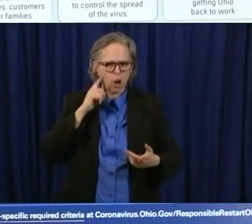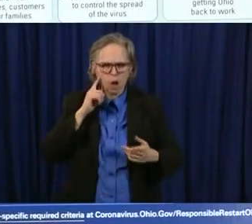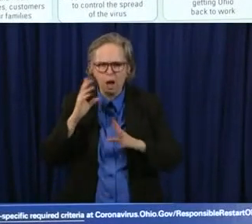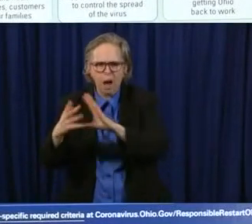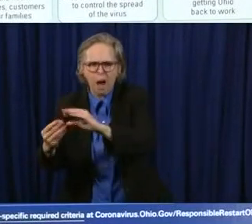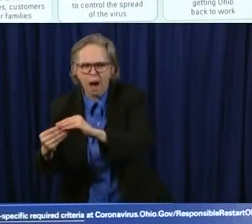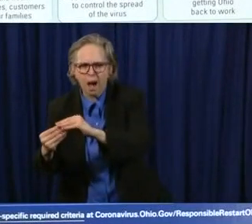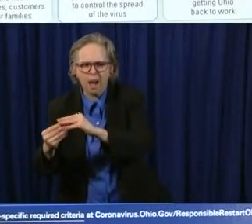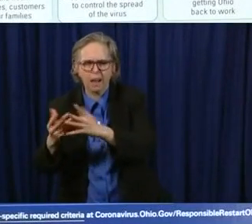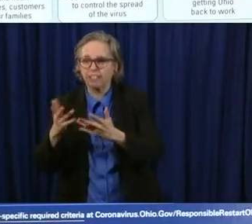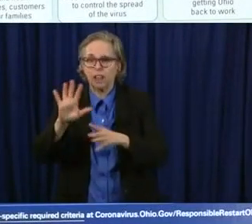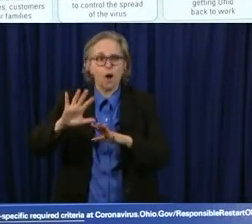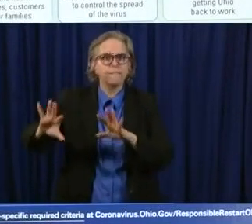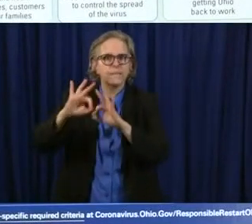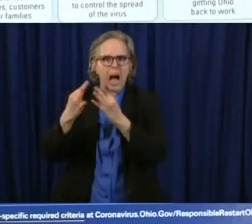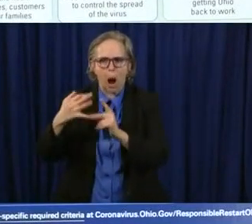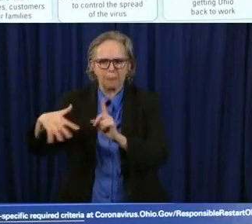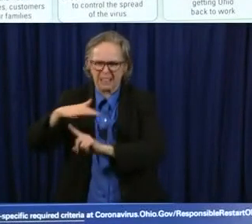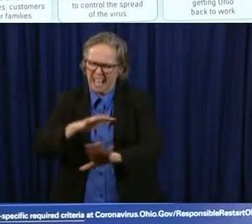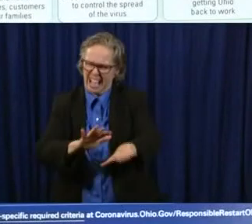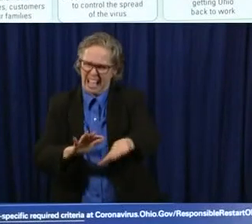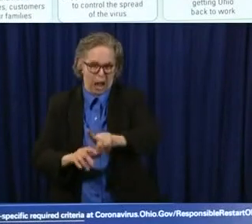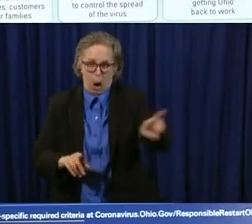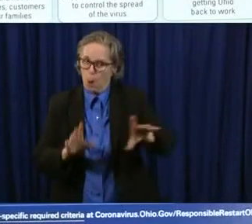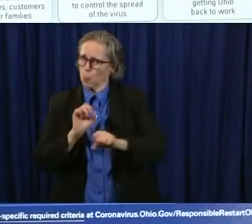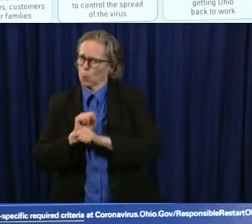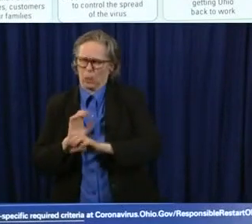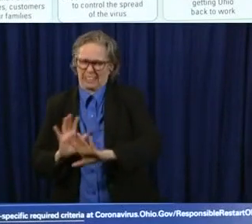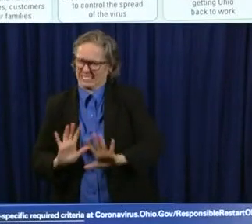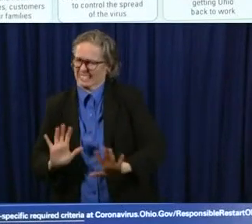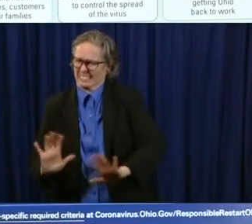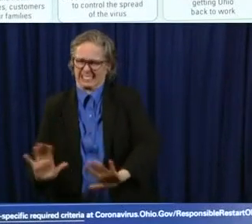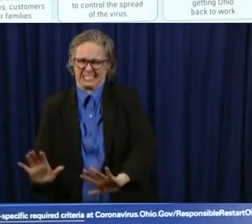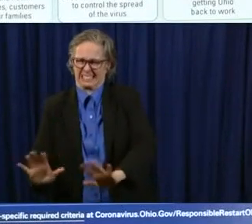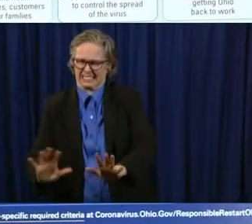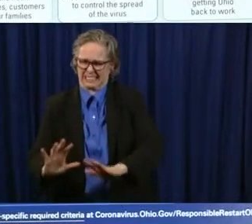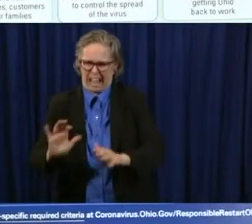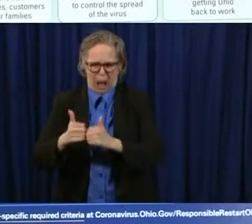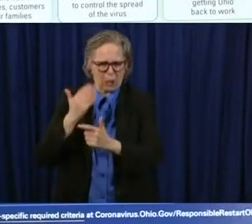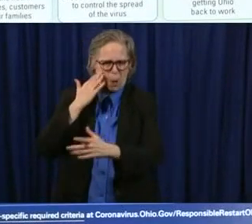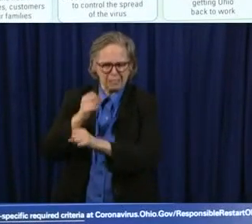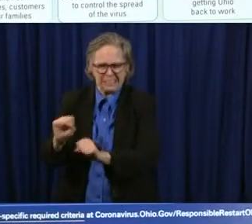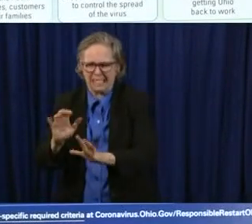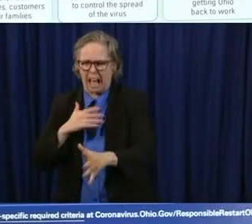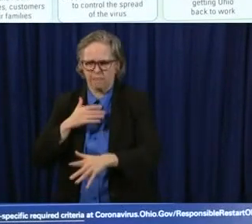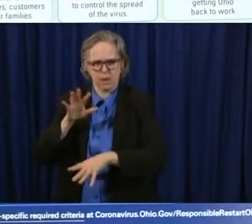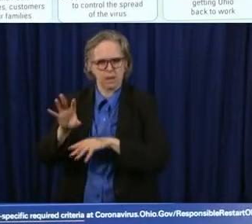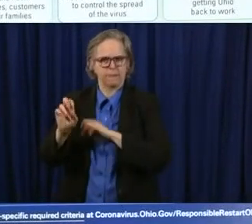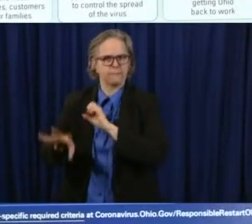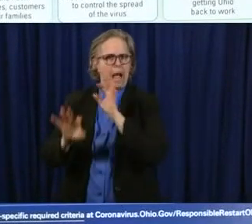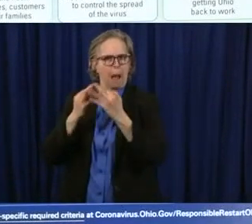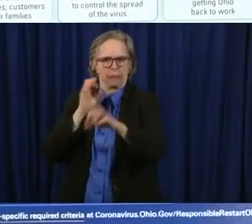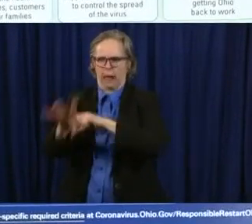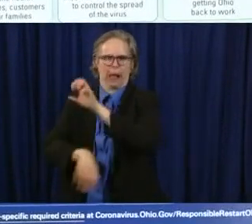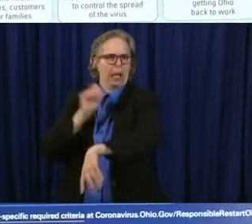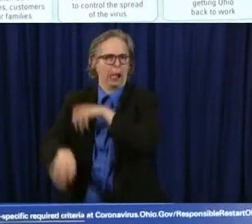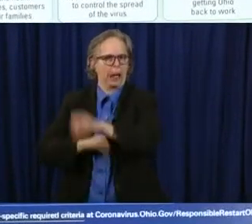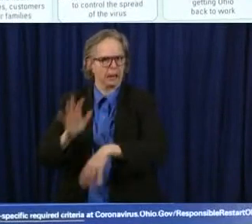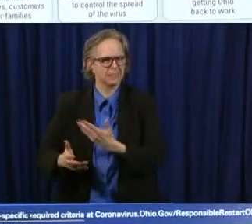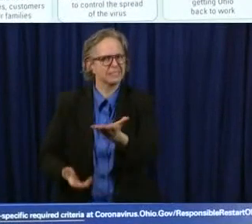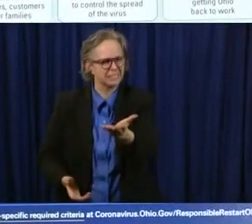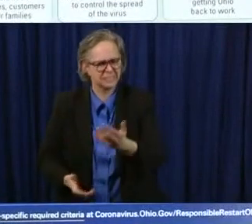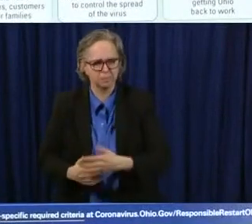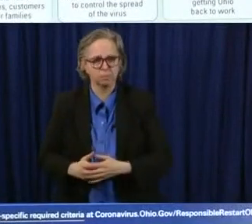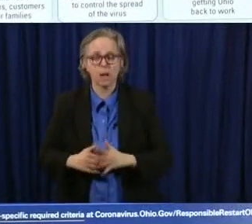said when i go back to work i want to be safe how are you going to make sure that i am safe and the answer is i can't